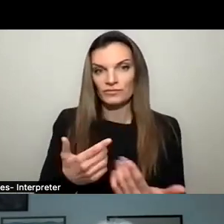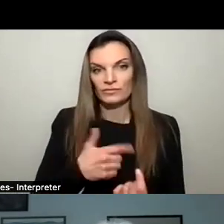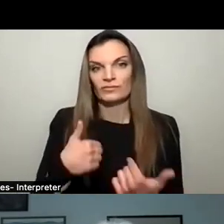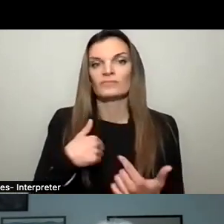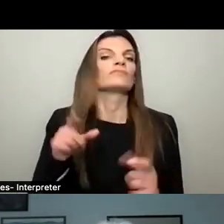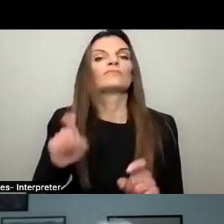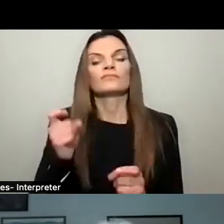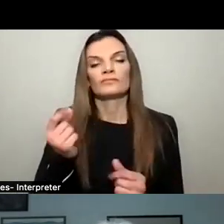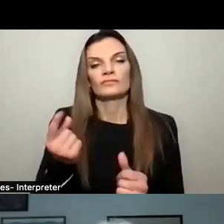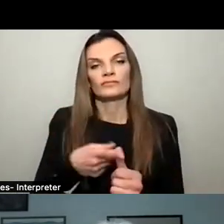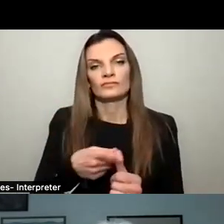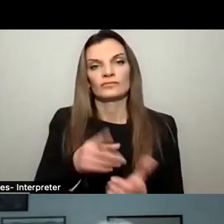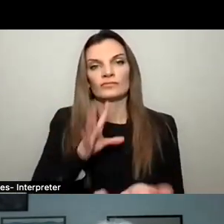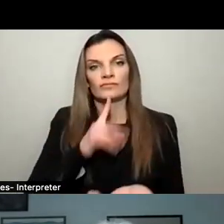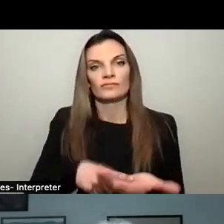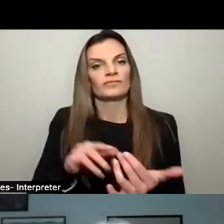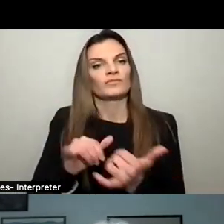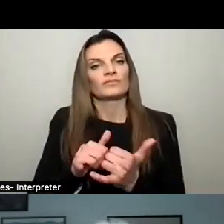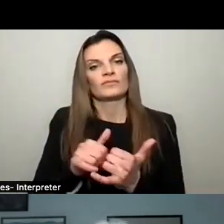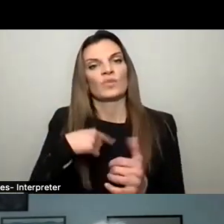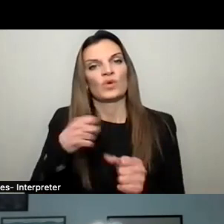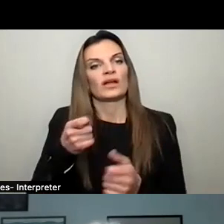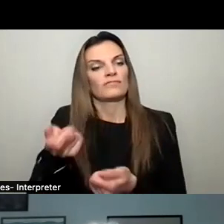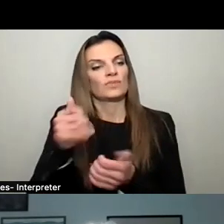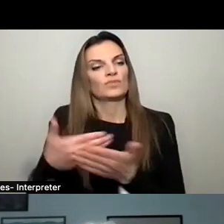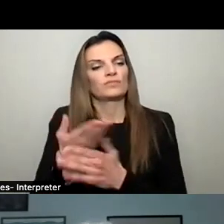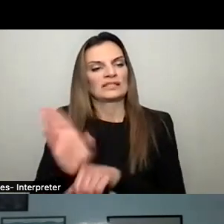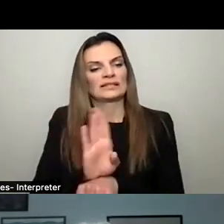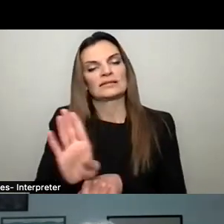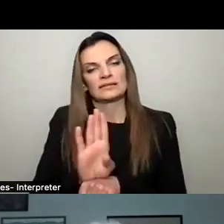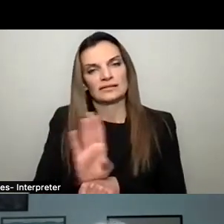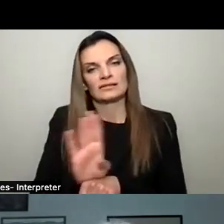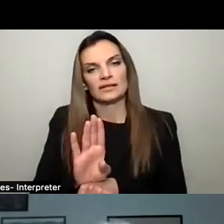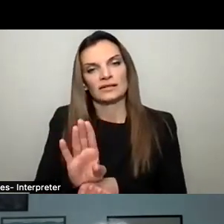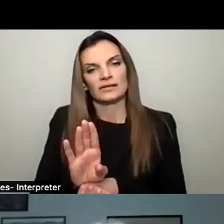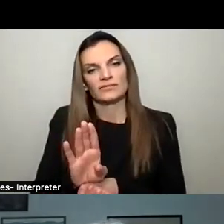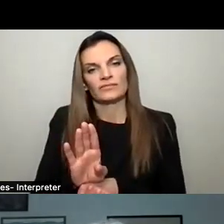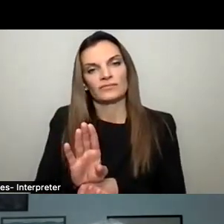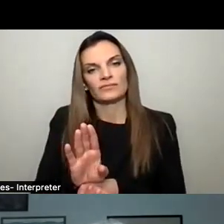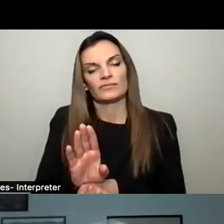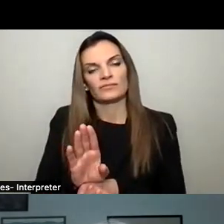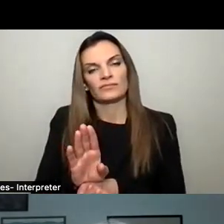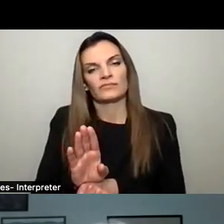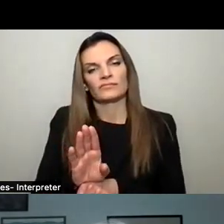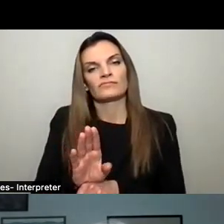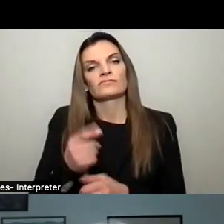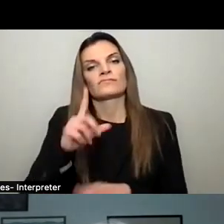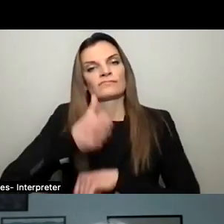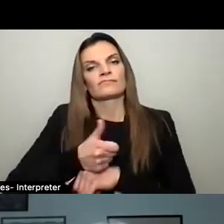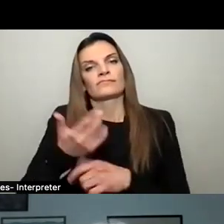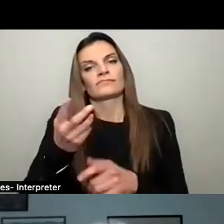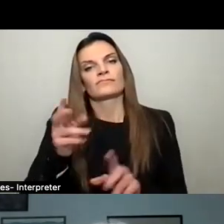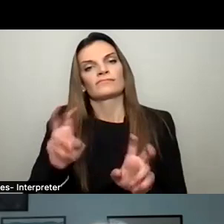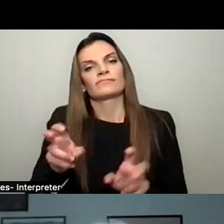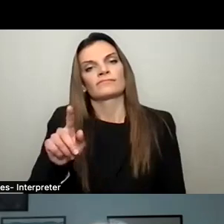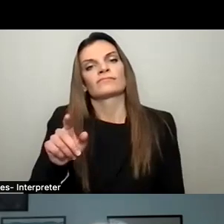need first, let's talk about ways of bringing in new businesses. One of those ways that we've, we should be talking about is creating templates. What that is,